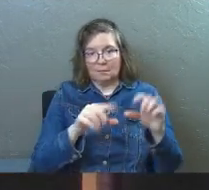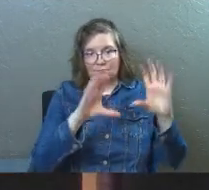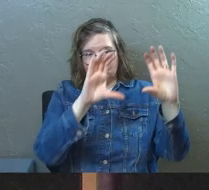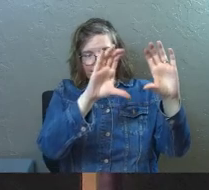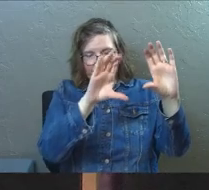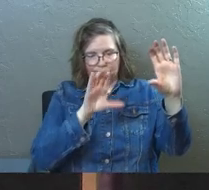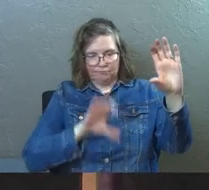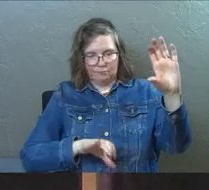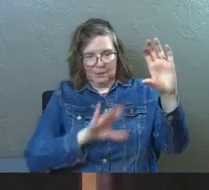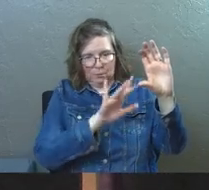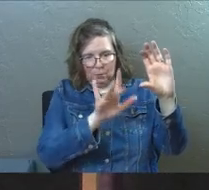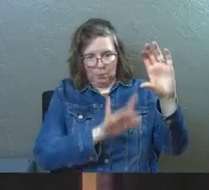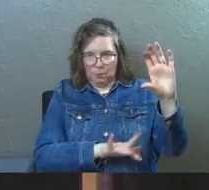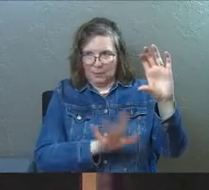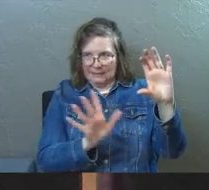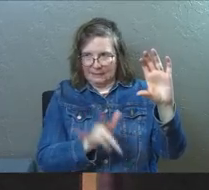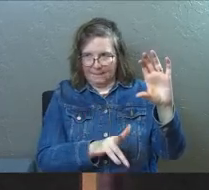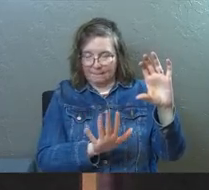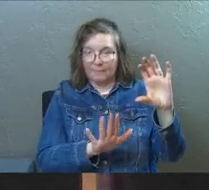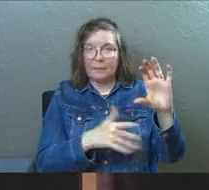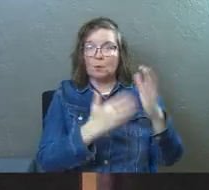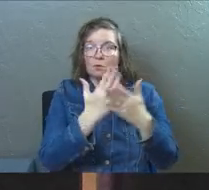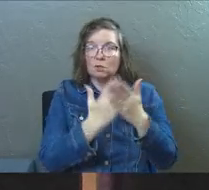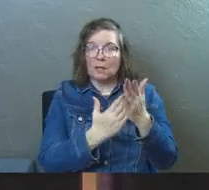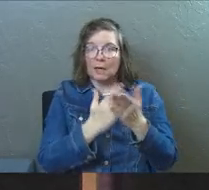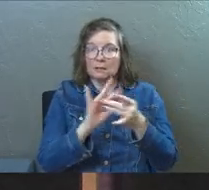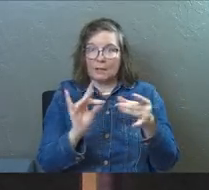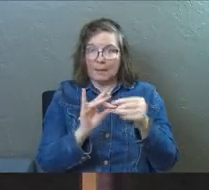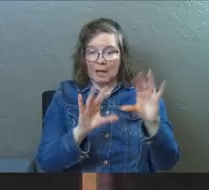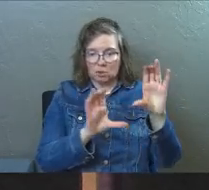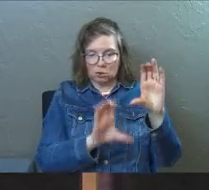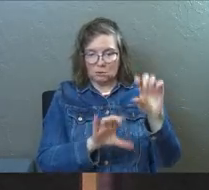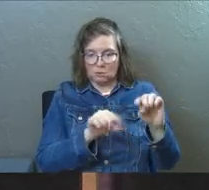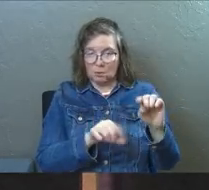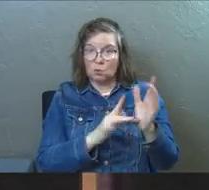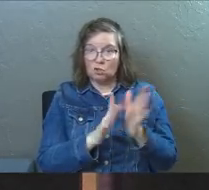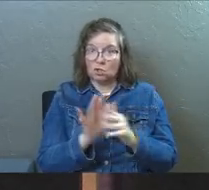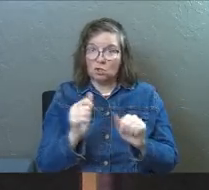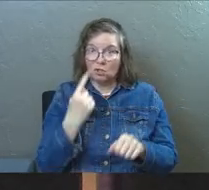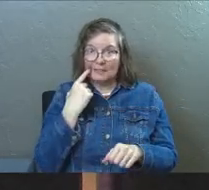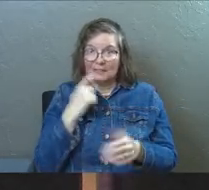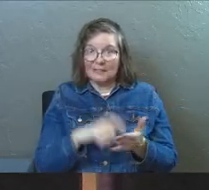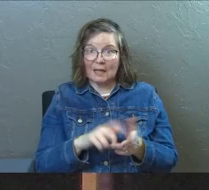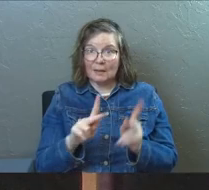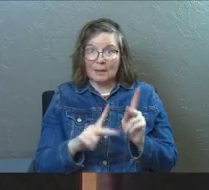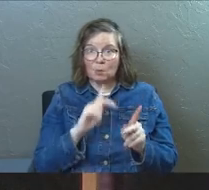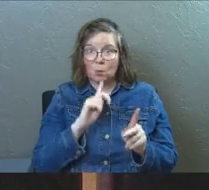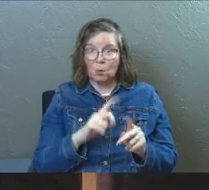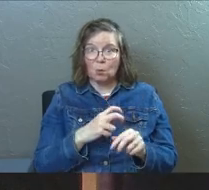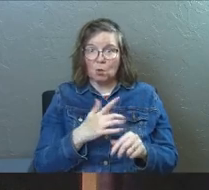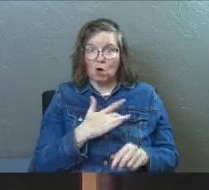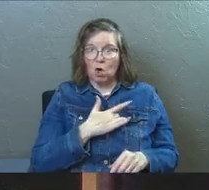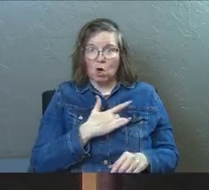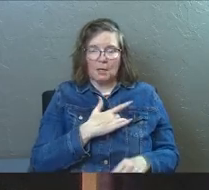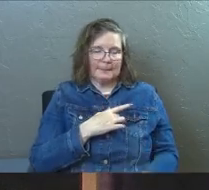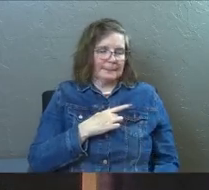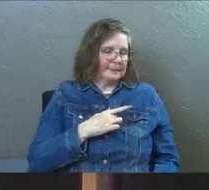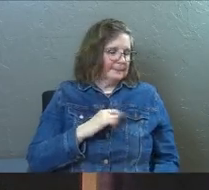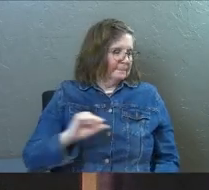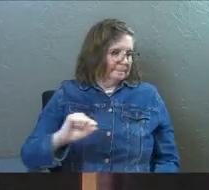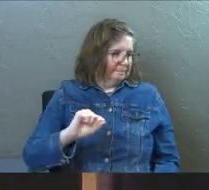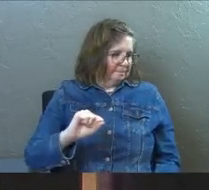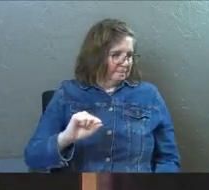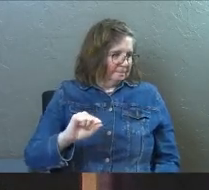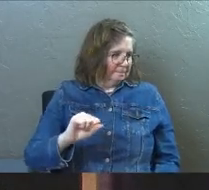there. There was a section in the passage where Jesus could tell that people were hardening their hearts against